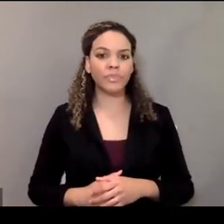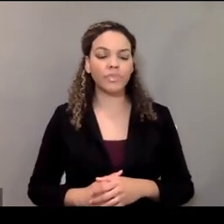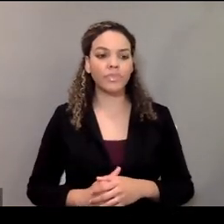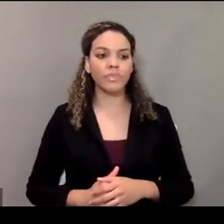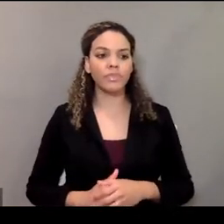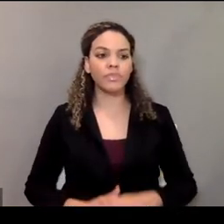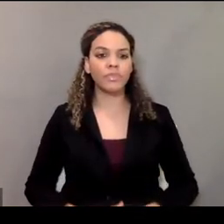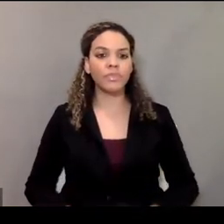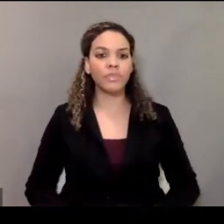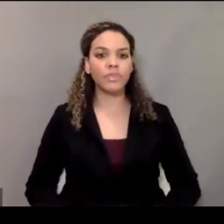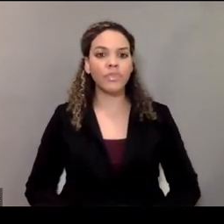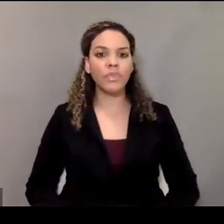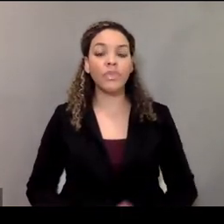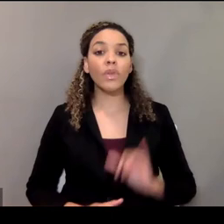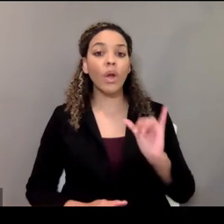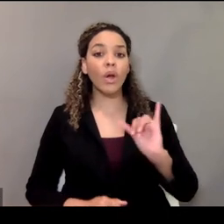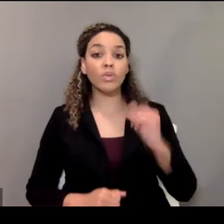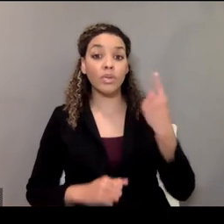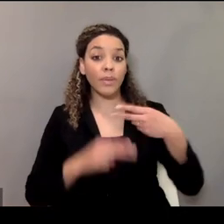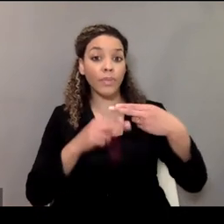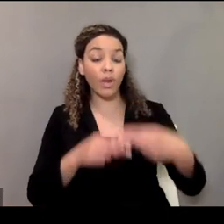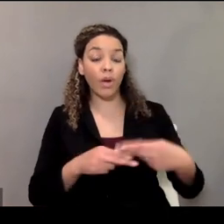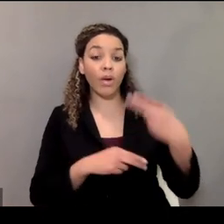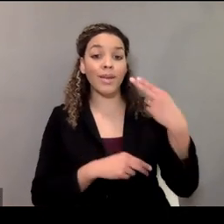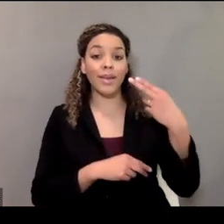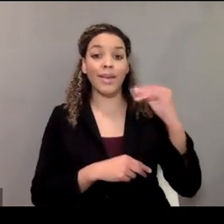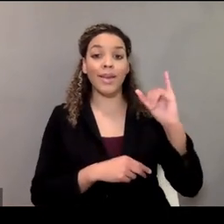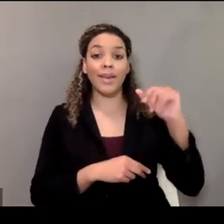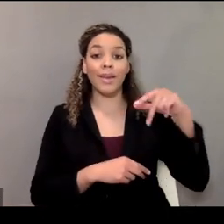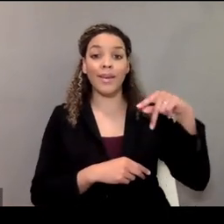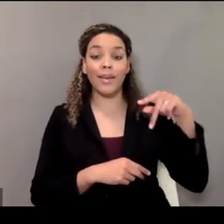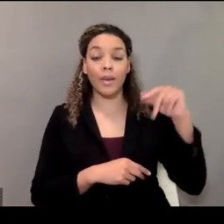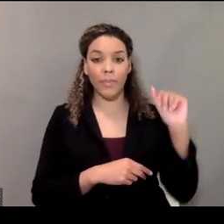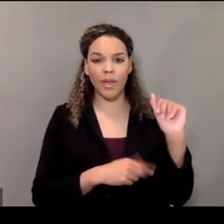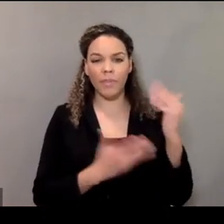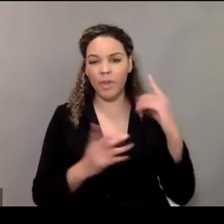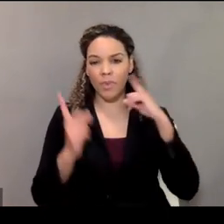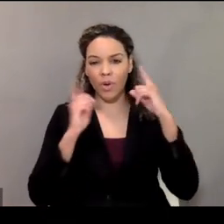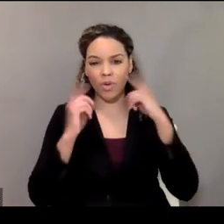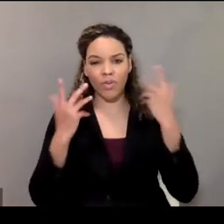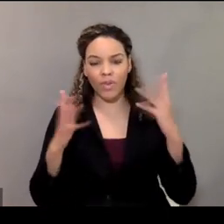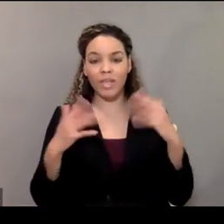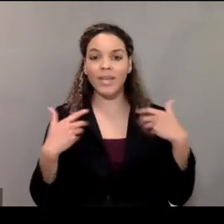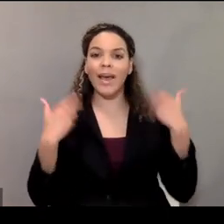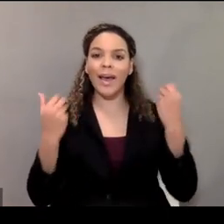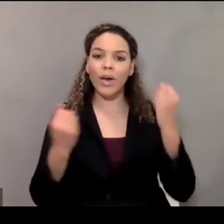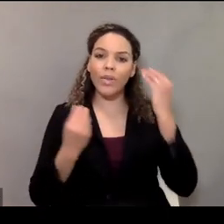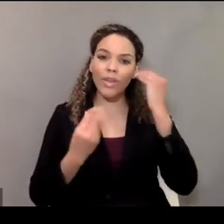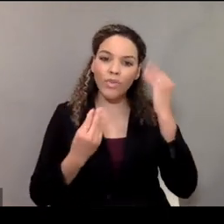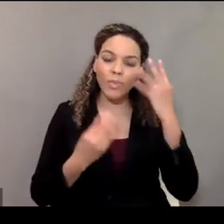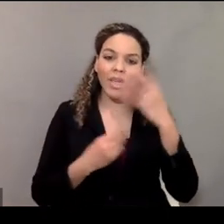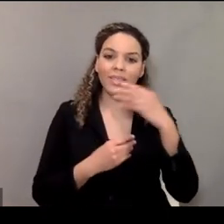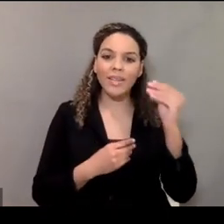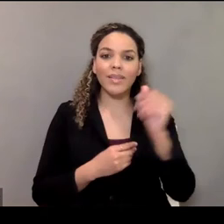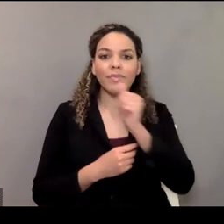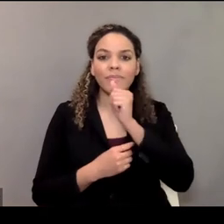There's also what's called HIPAA, which you may have heard of already, which is the Health Information and Privacy